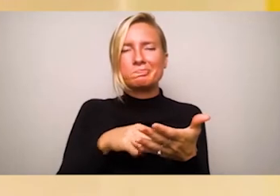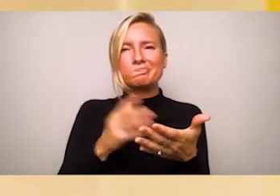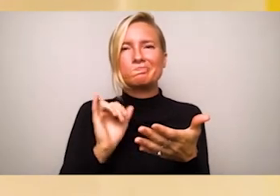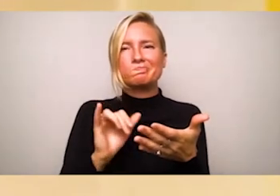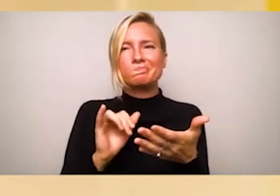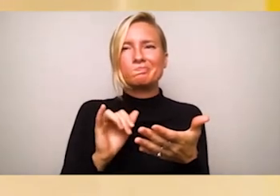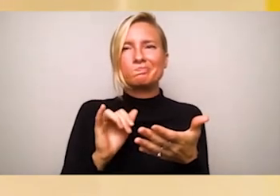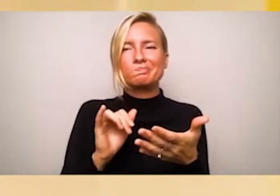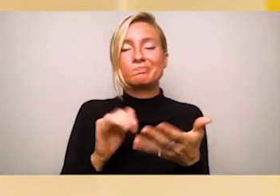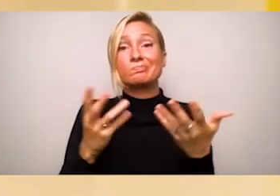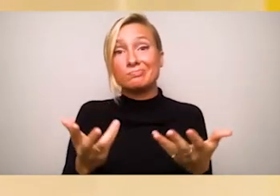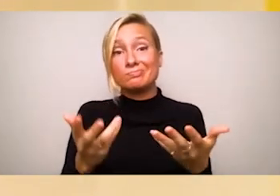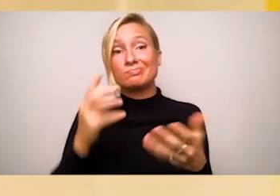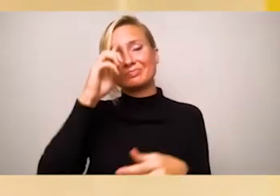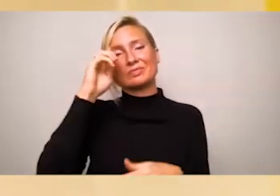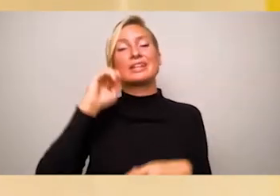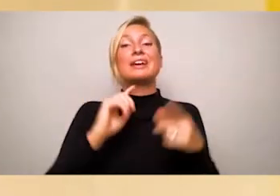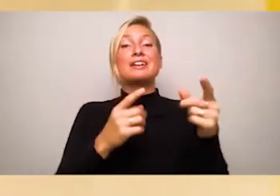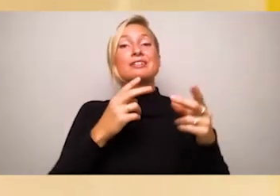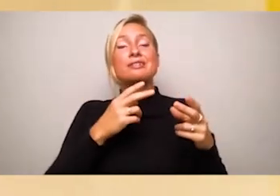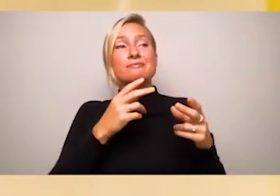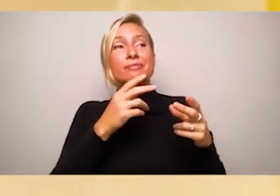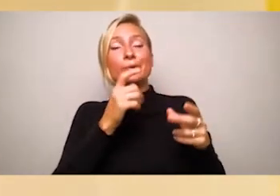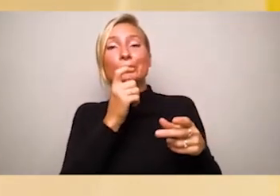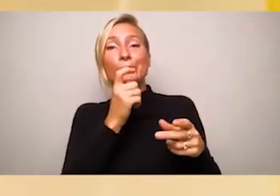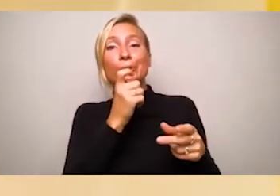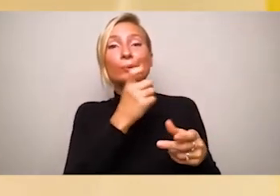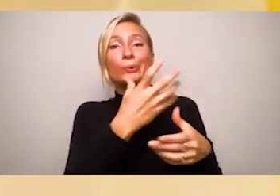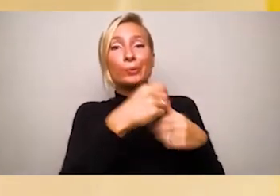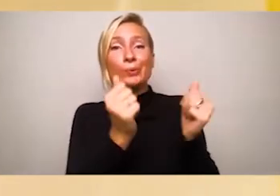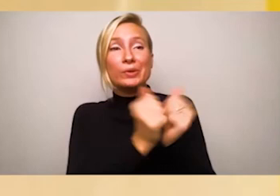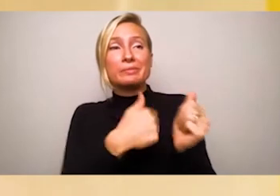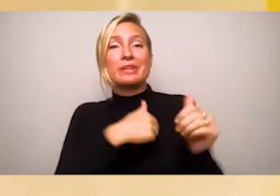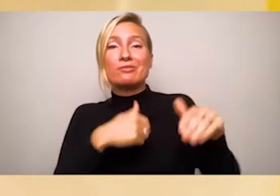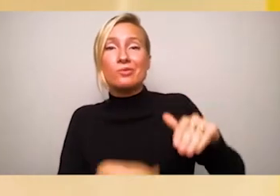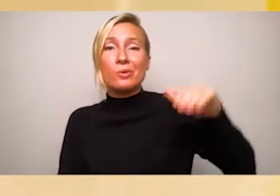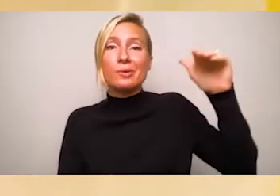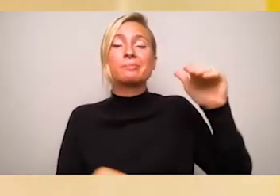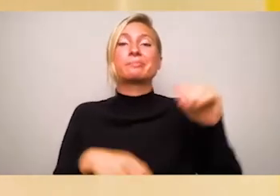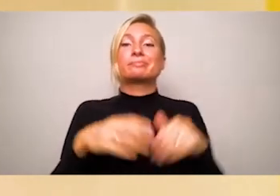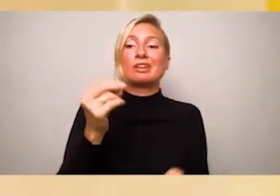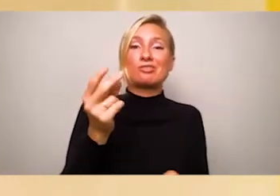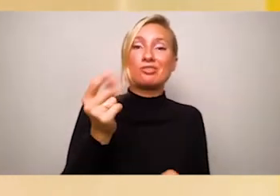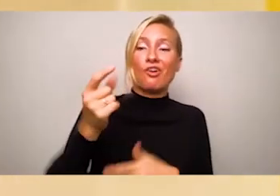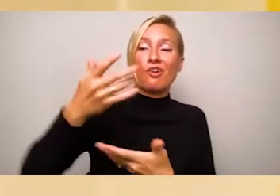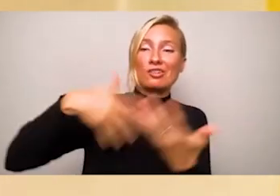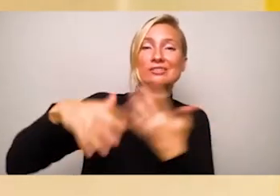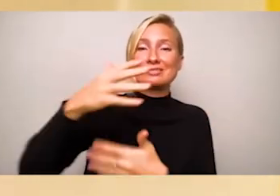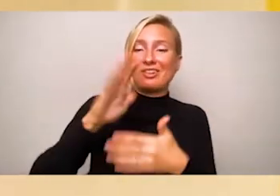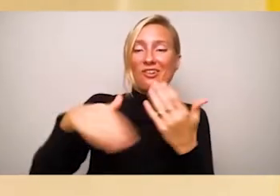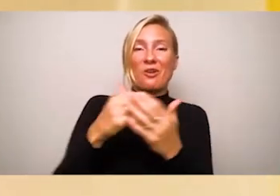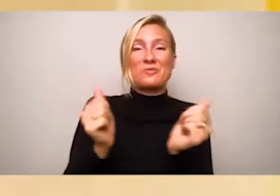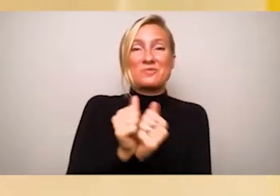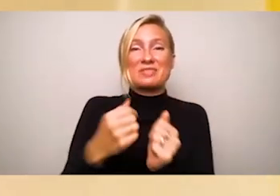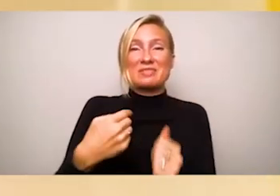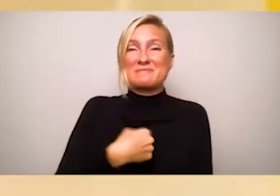had to quarantine with me. I've since forgotten most of those riddles. But I do remember one. And sorry,